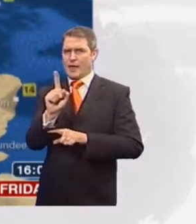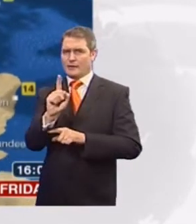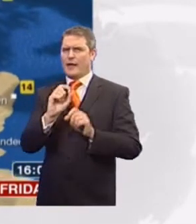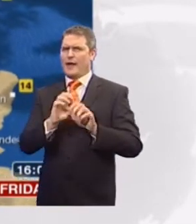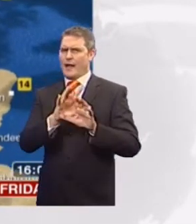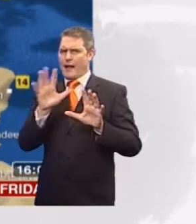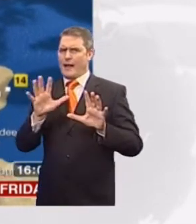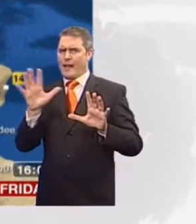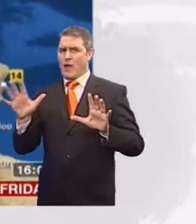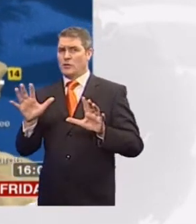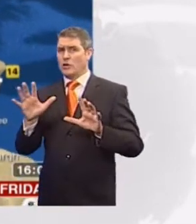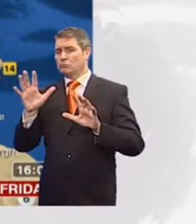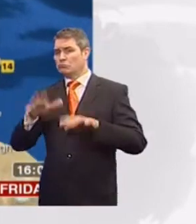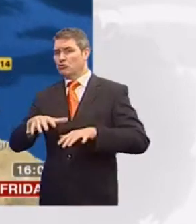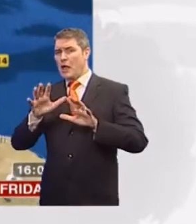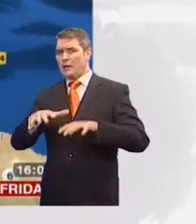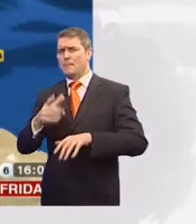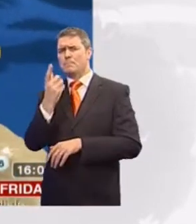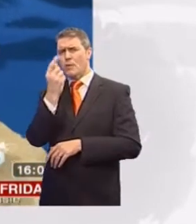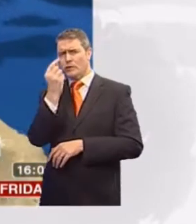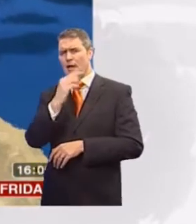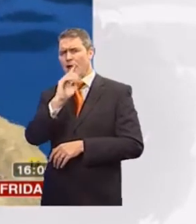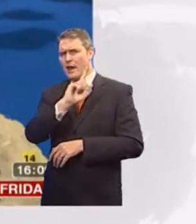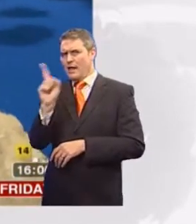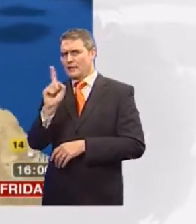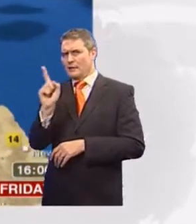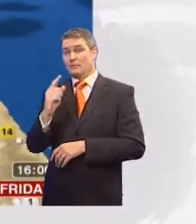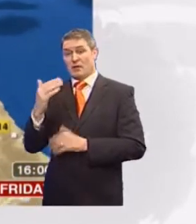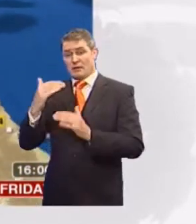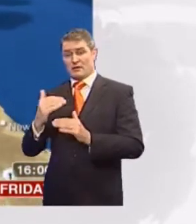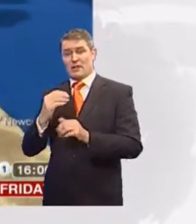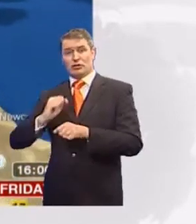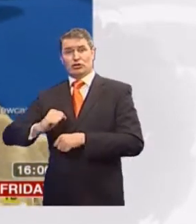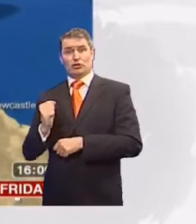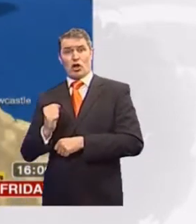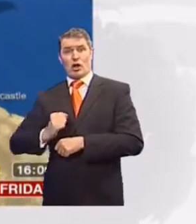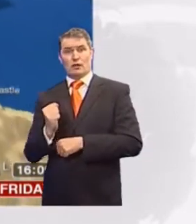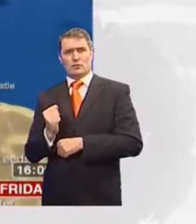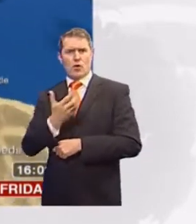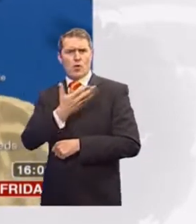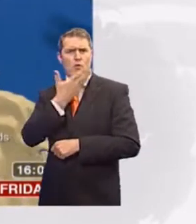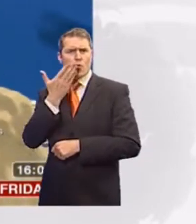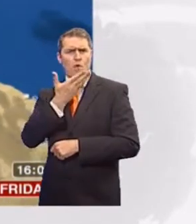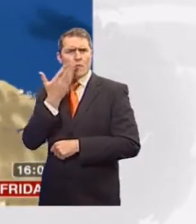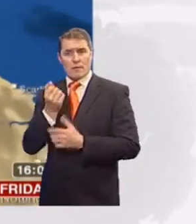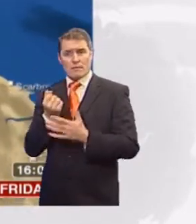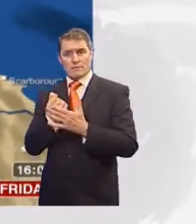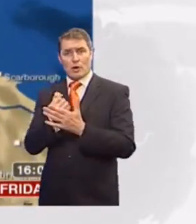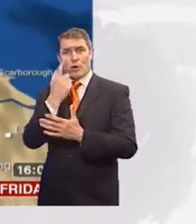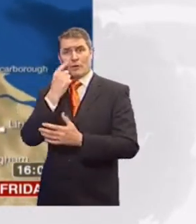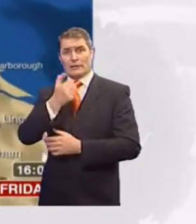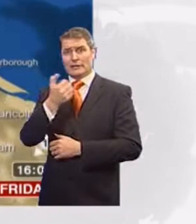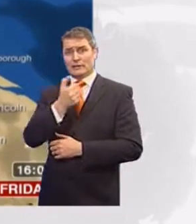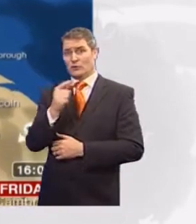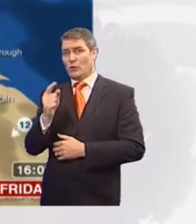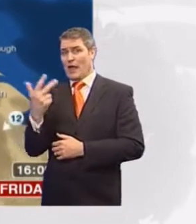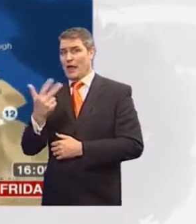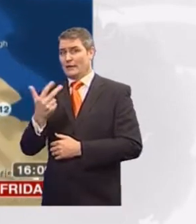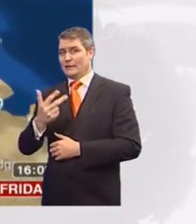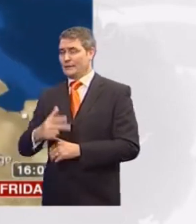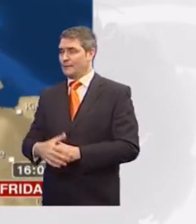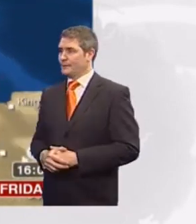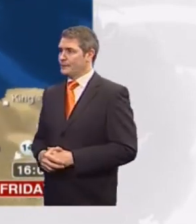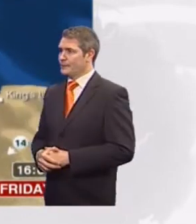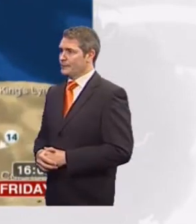you could see one or two spots of rain. But across southern Scotland, certainly eastern Scotland, much, much warmer than yesterday. Temperatures could peak at 16 to 18 Celsius. 18